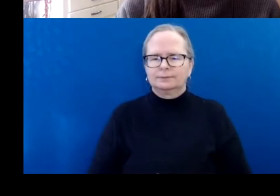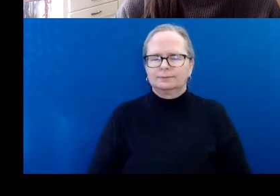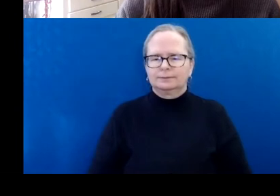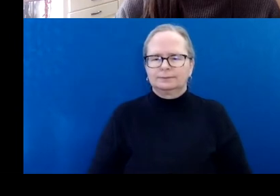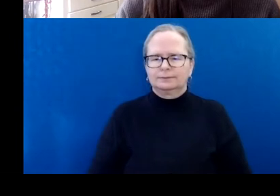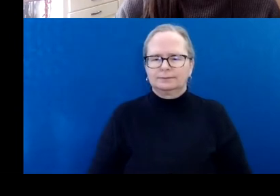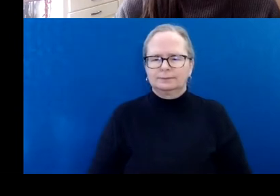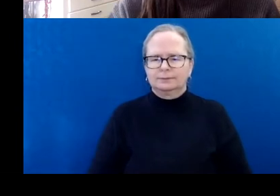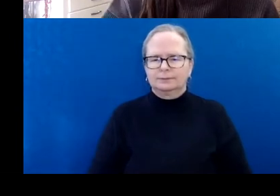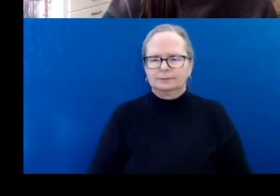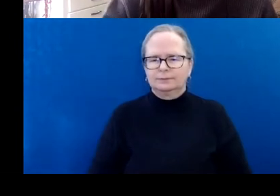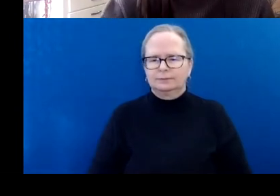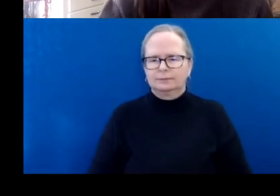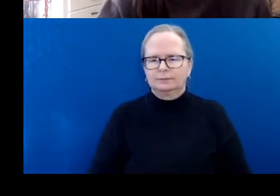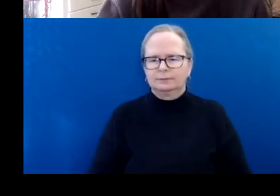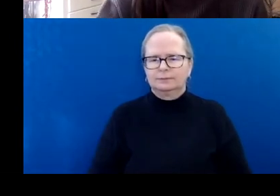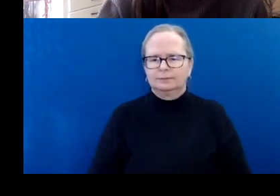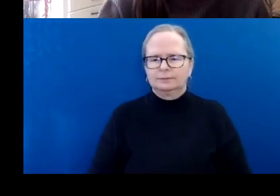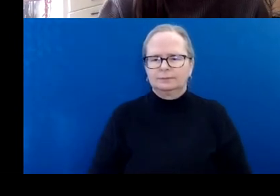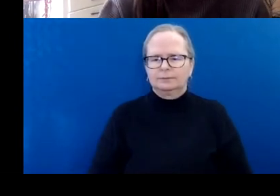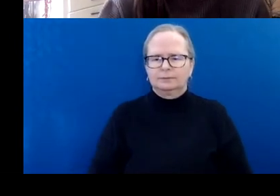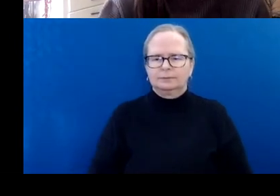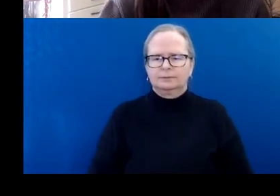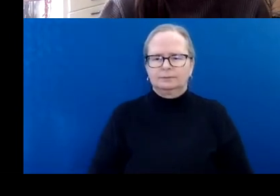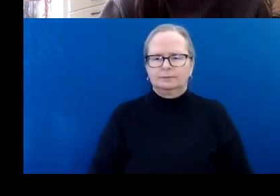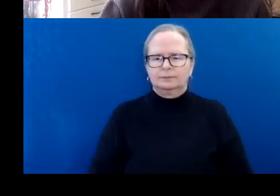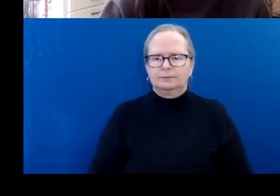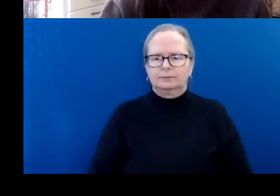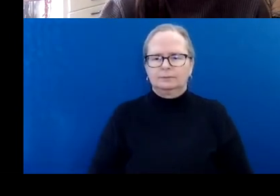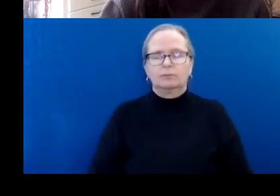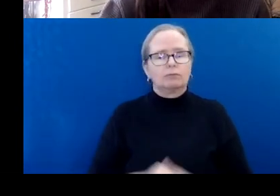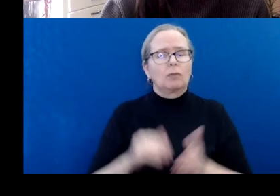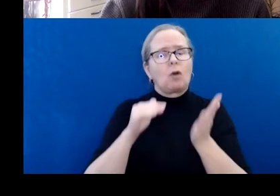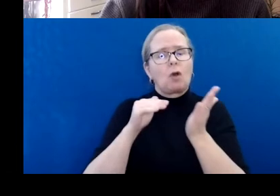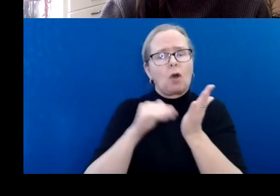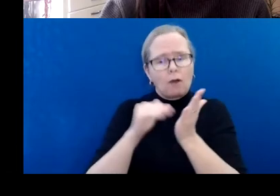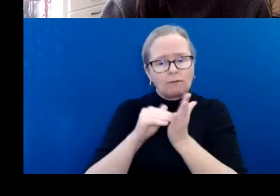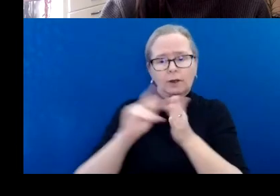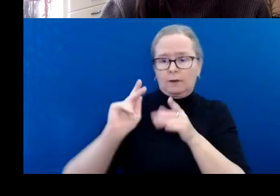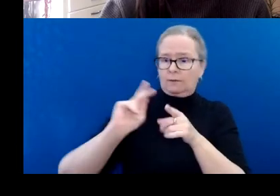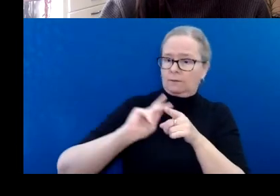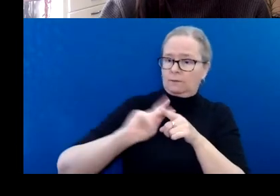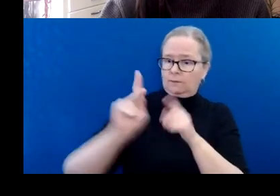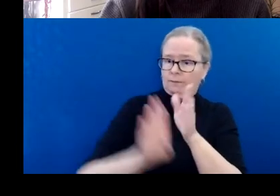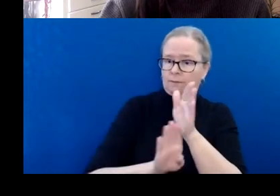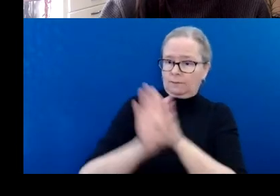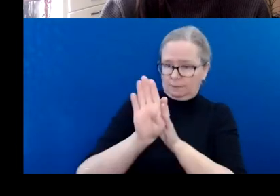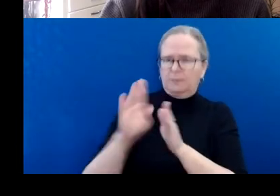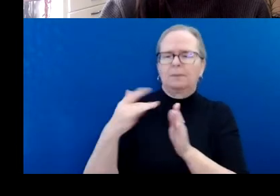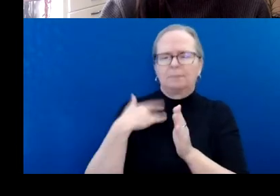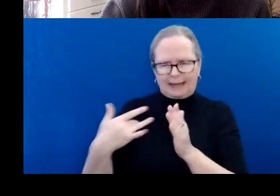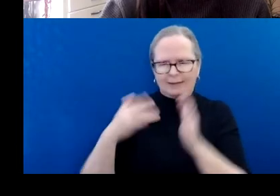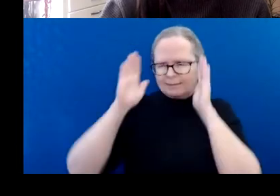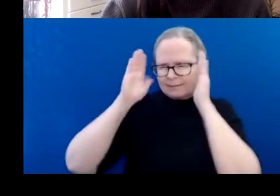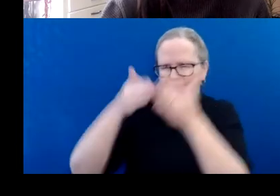While professional development opportunities are often centered on an individual's own learning, growth, and development,